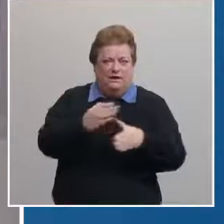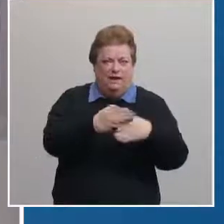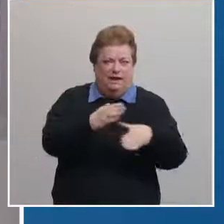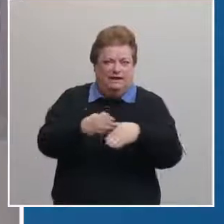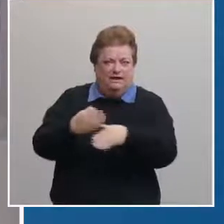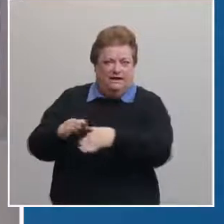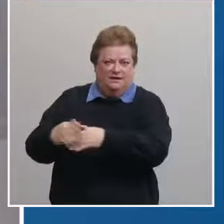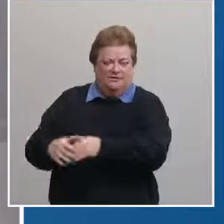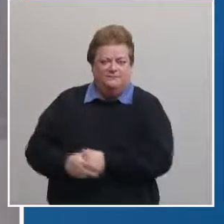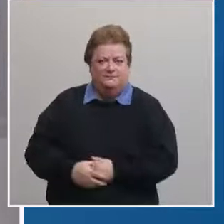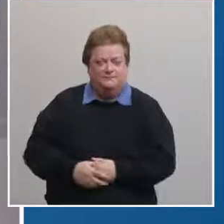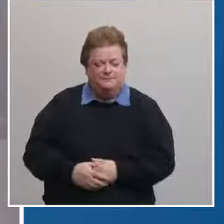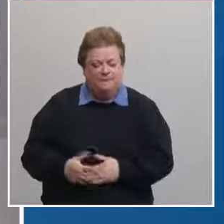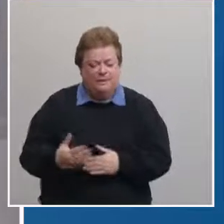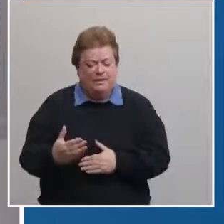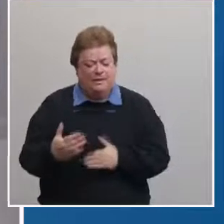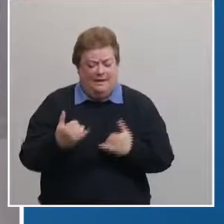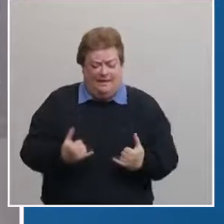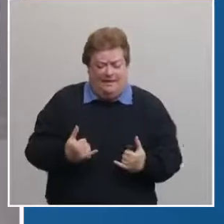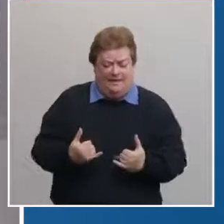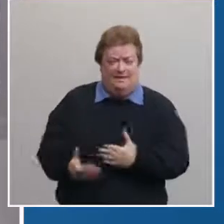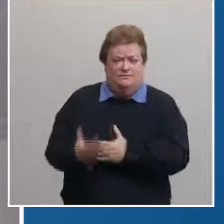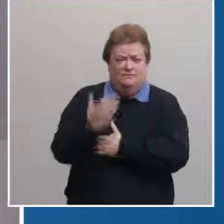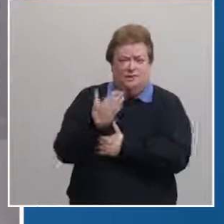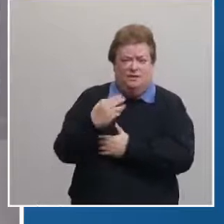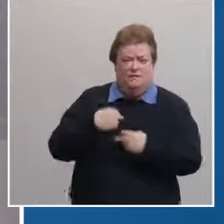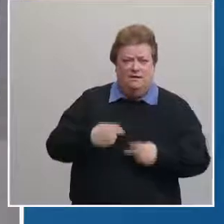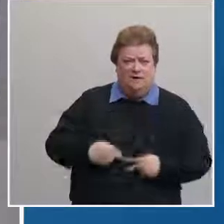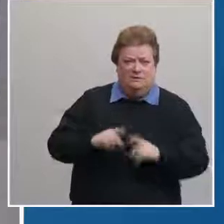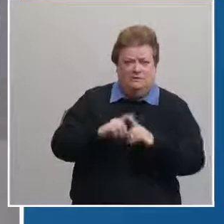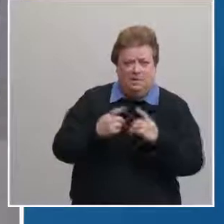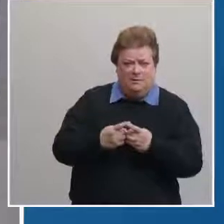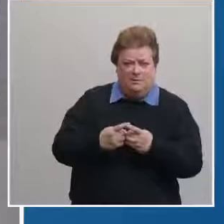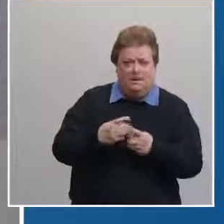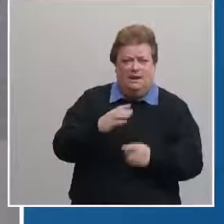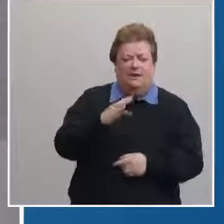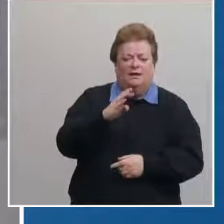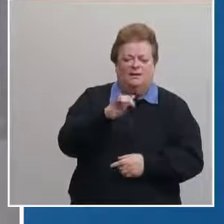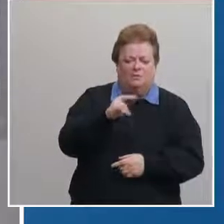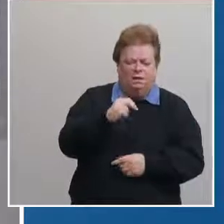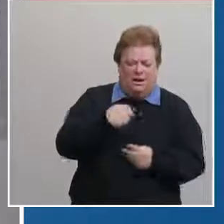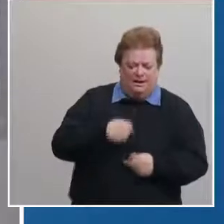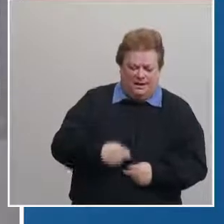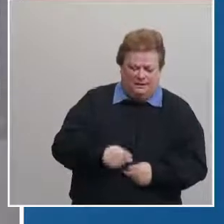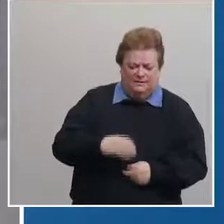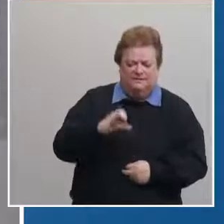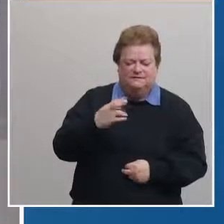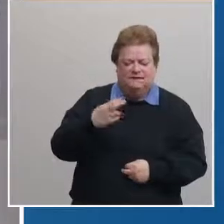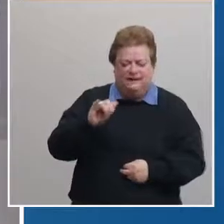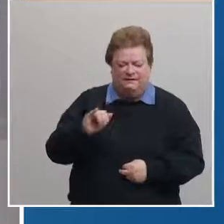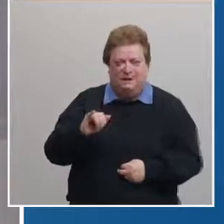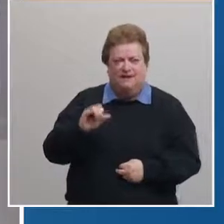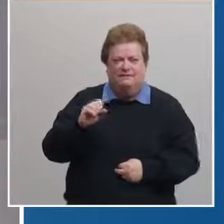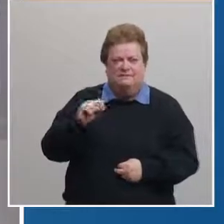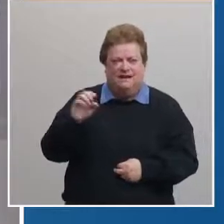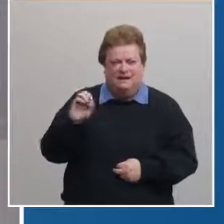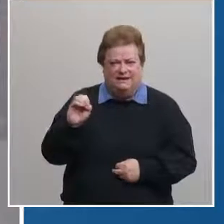as of this morning the health department and its partners brian health CHI st elizabeth lincoln